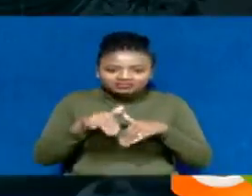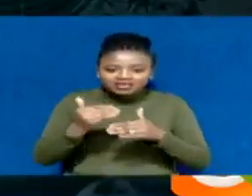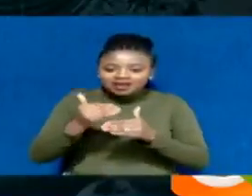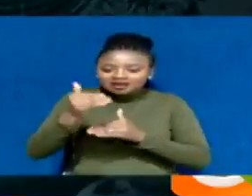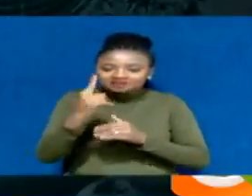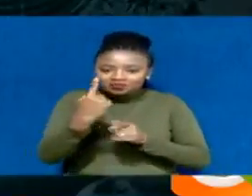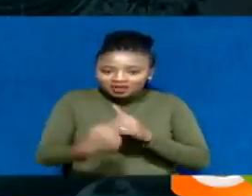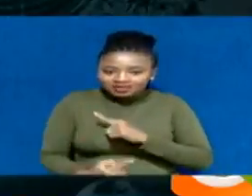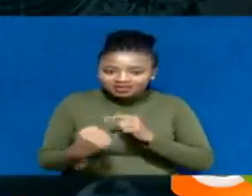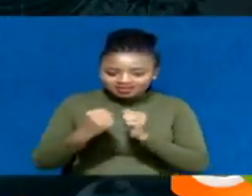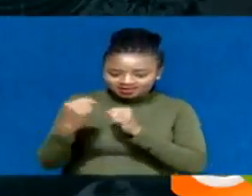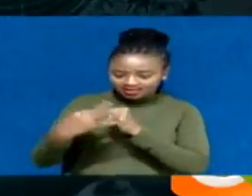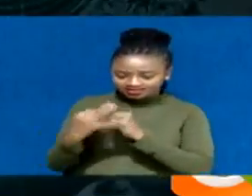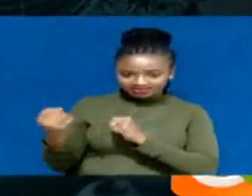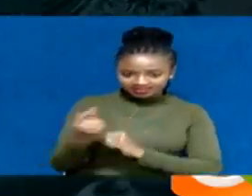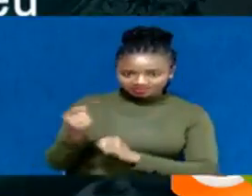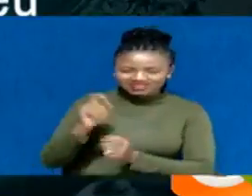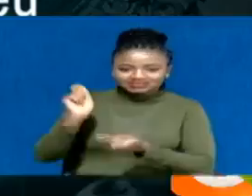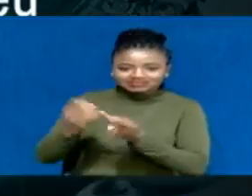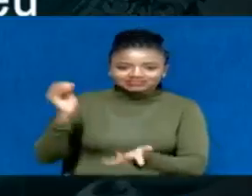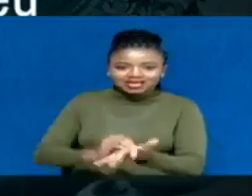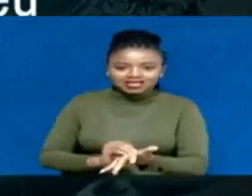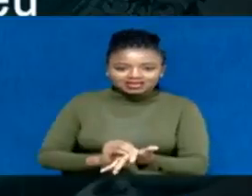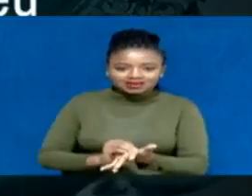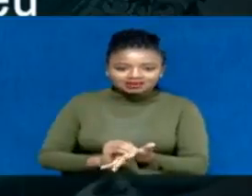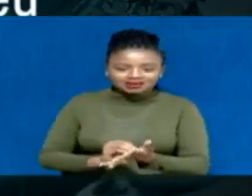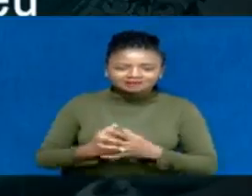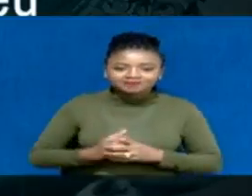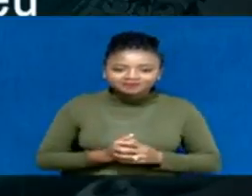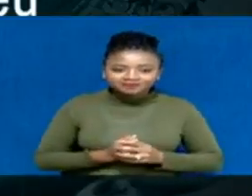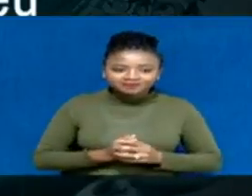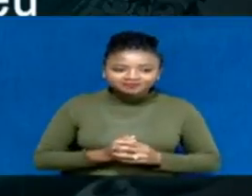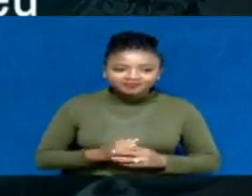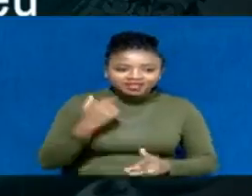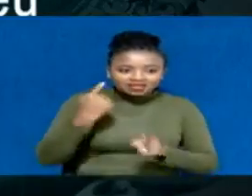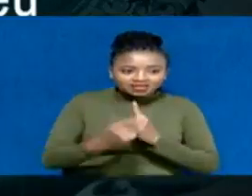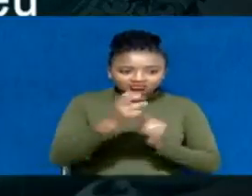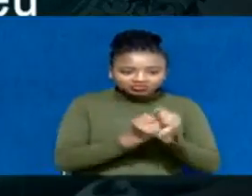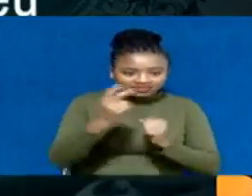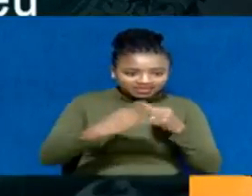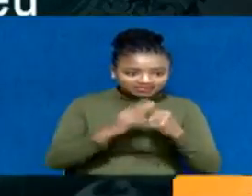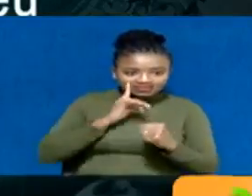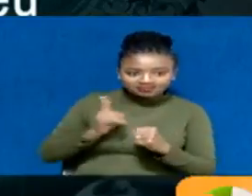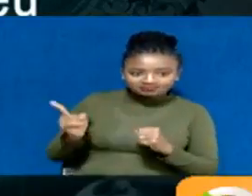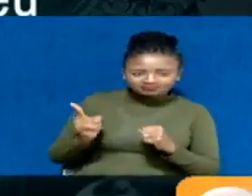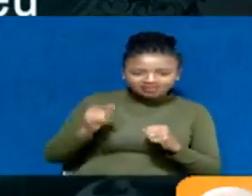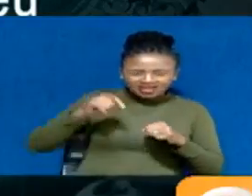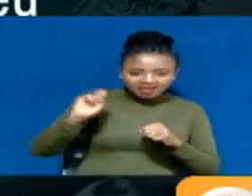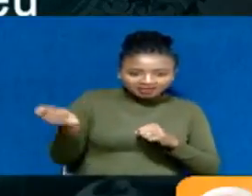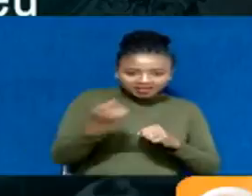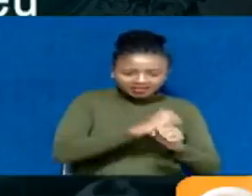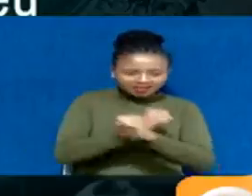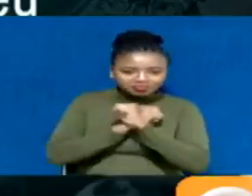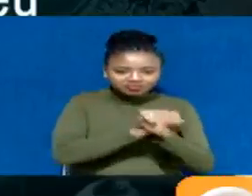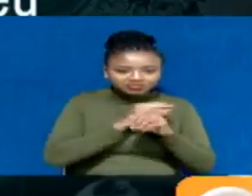In 2019, the number of new infections through mother-to-child transmission that were averted in Kenya